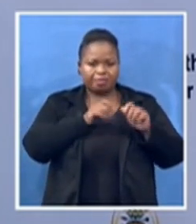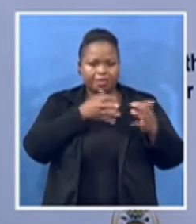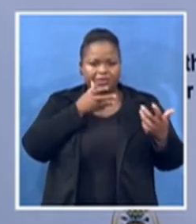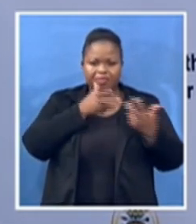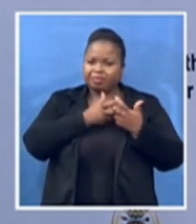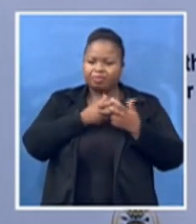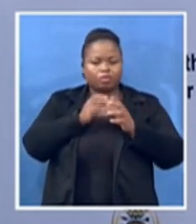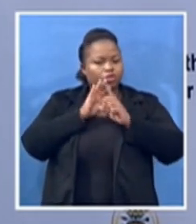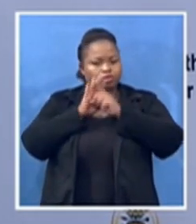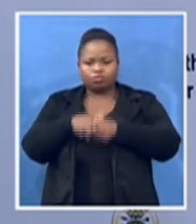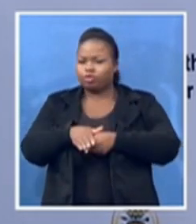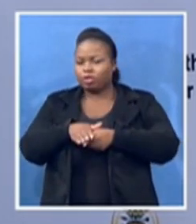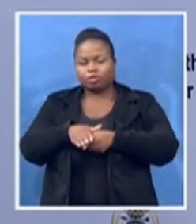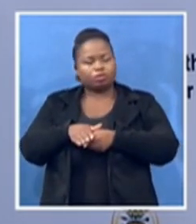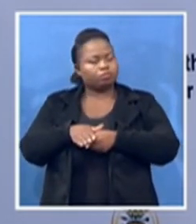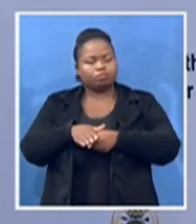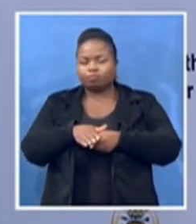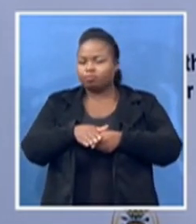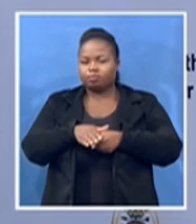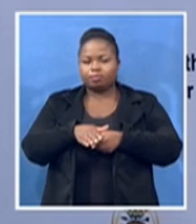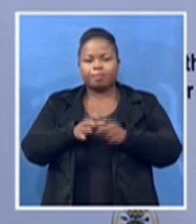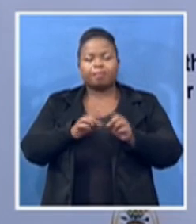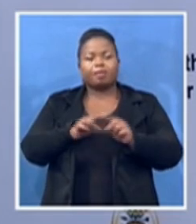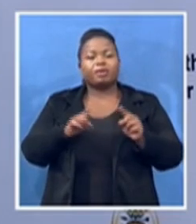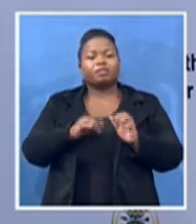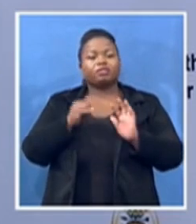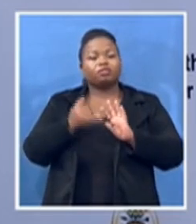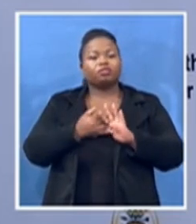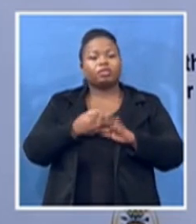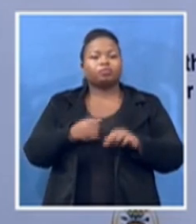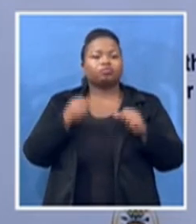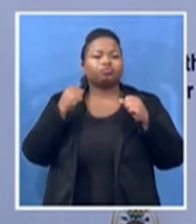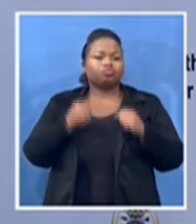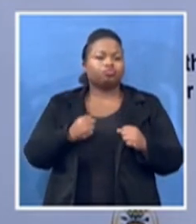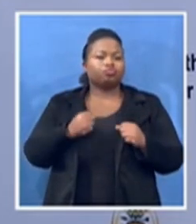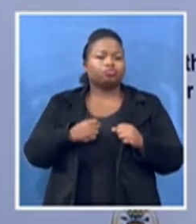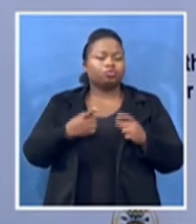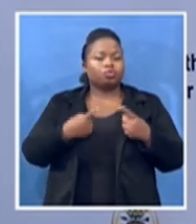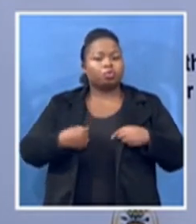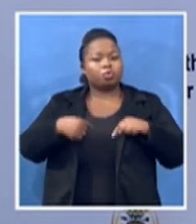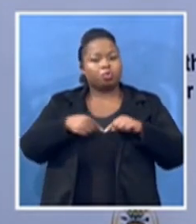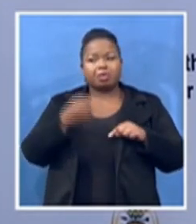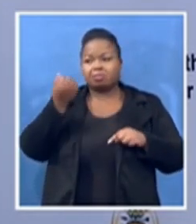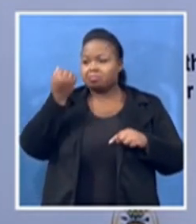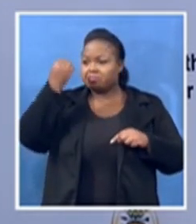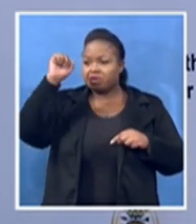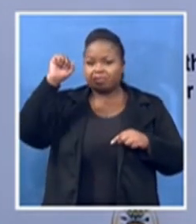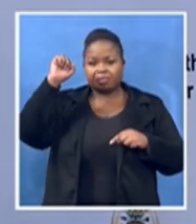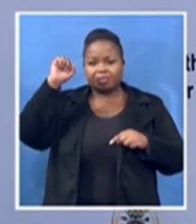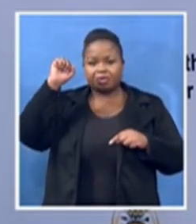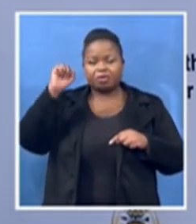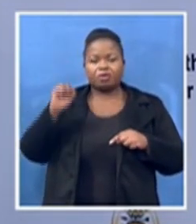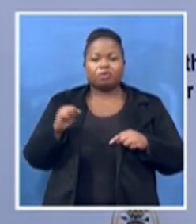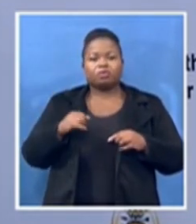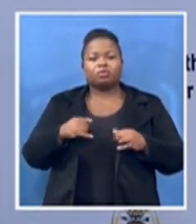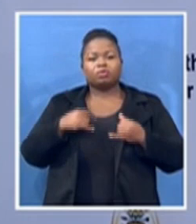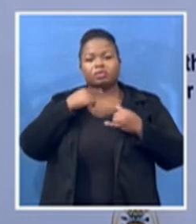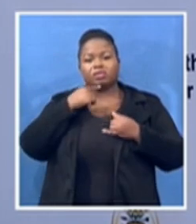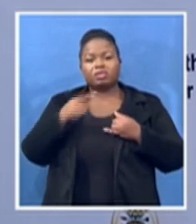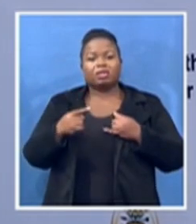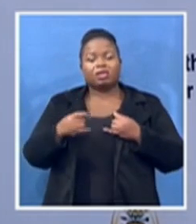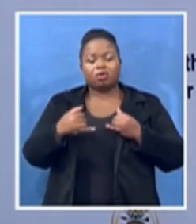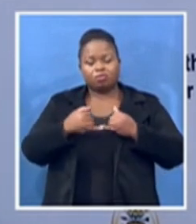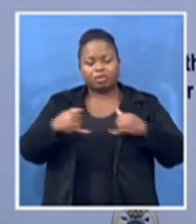just as strongly as we object to the line of demarcation being drawn on the basis of persons'